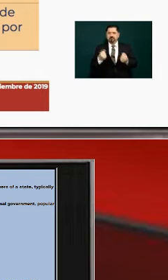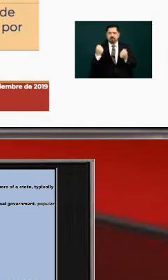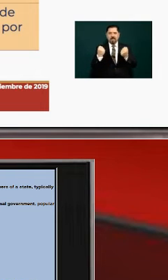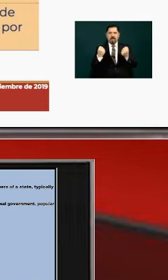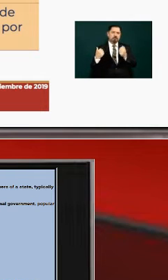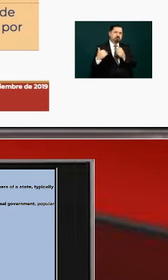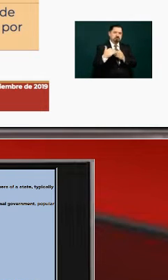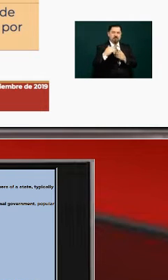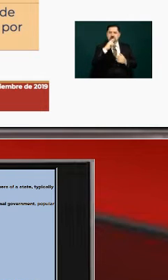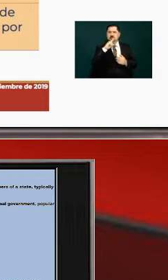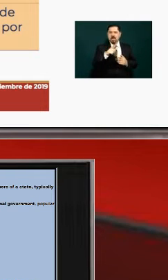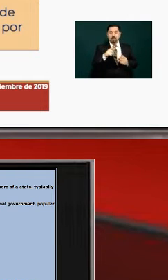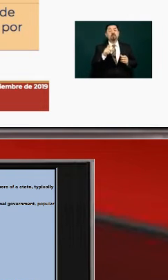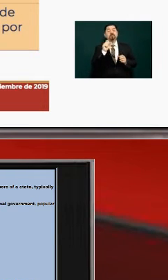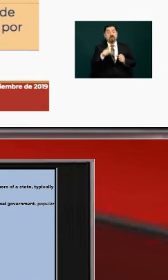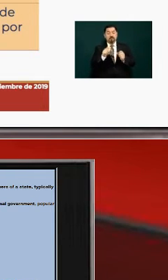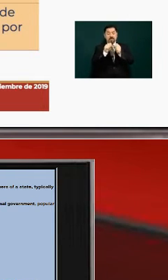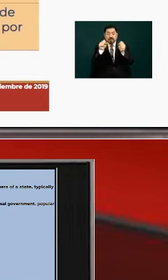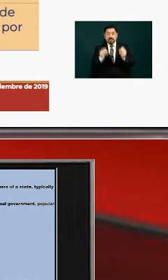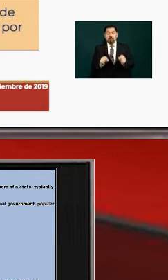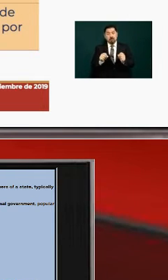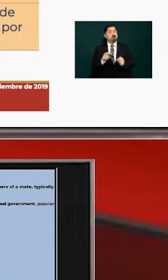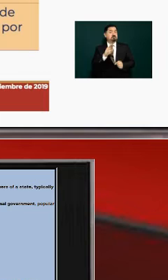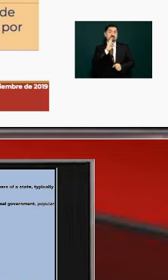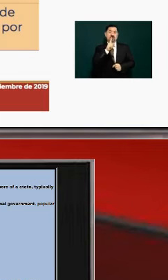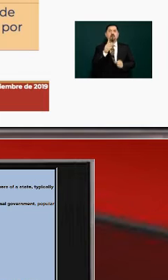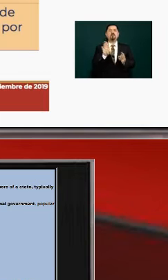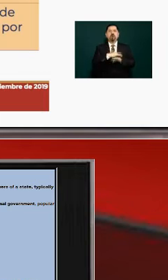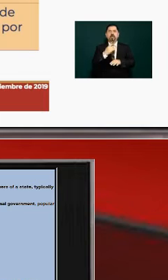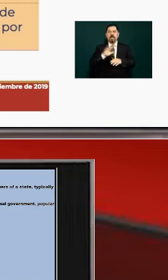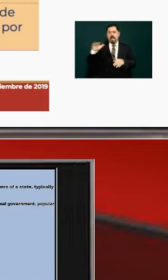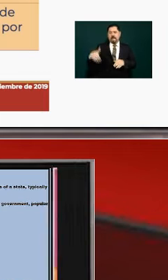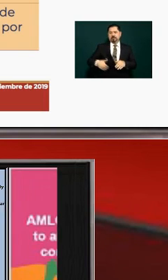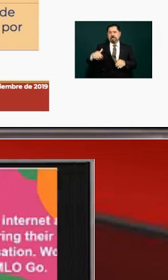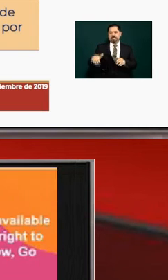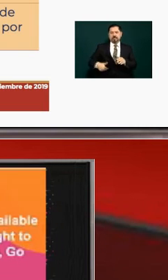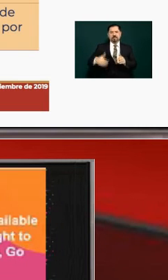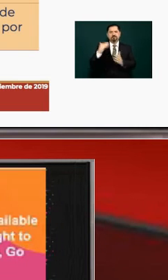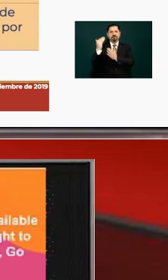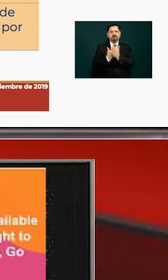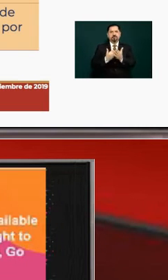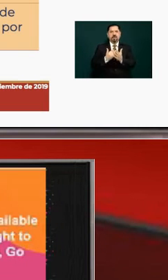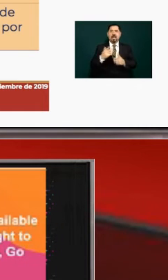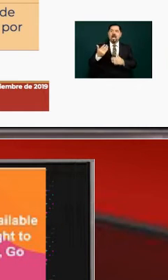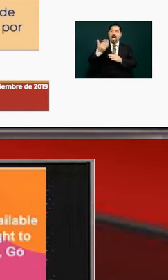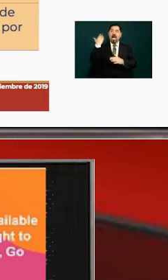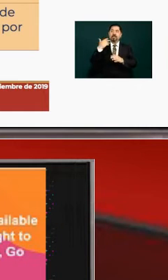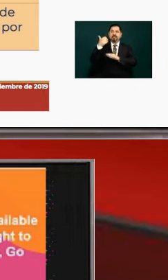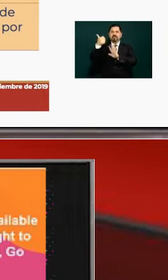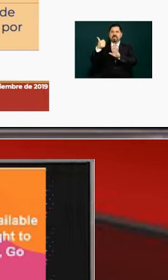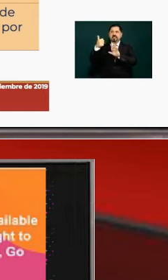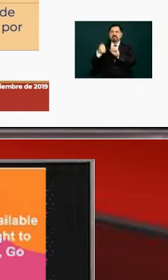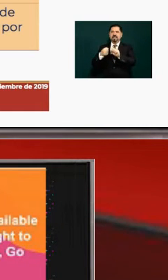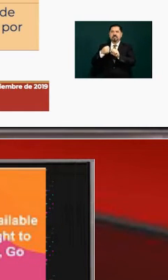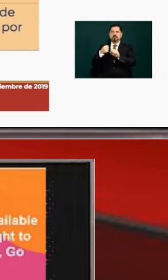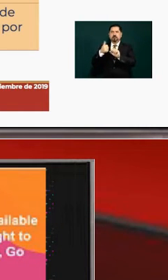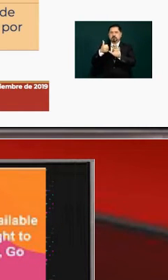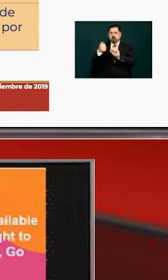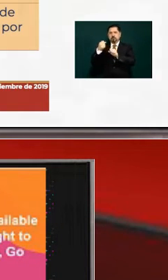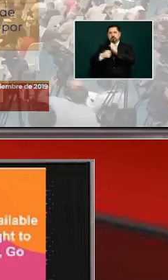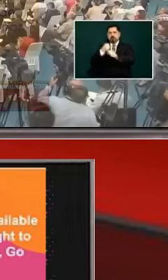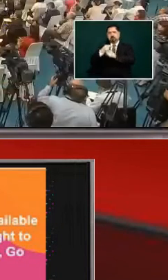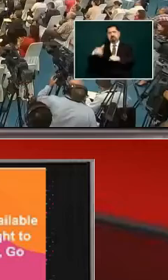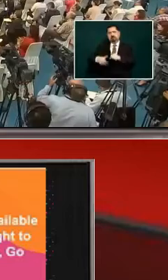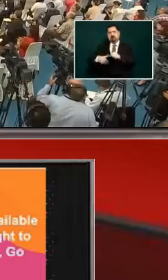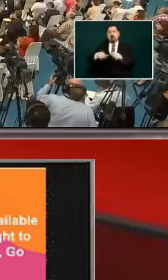uh on their trips and it's reduced the number of accidents from